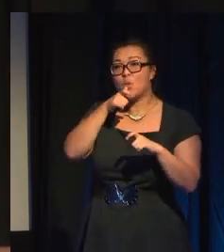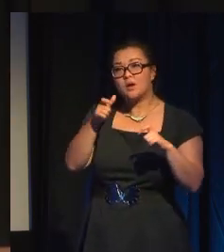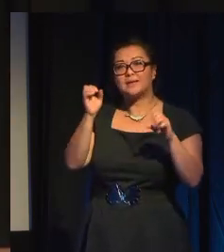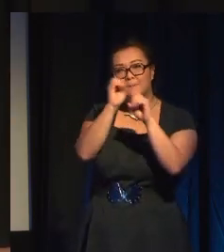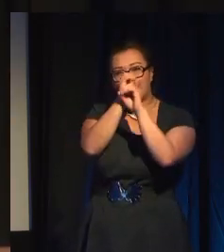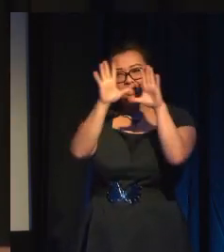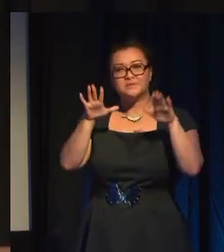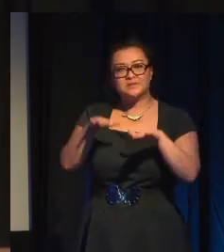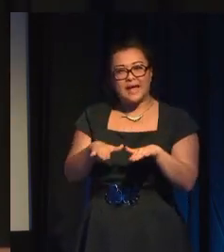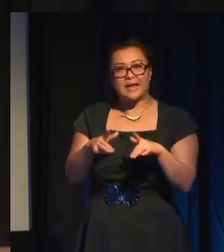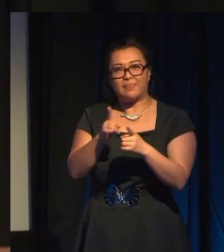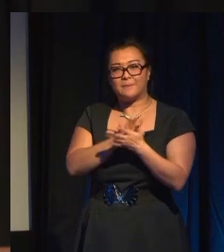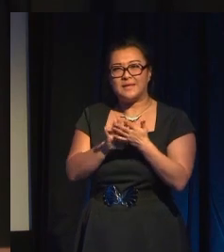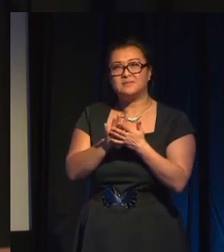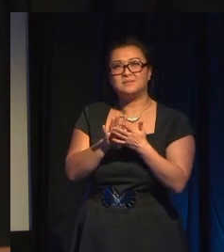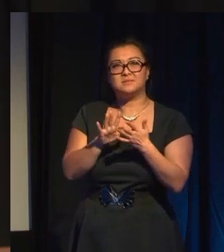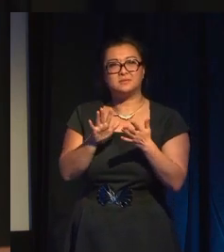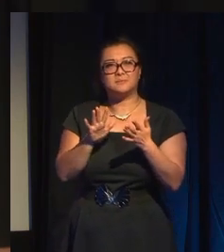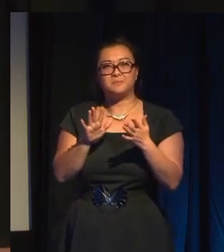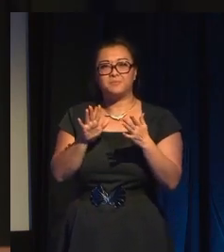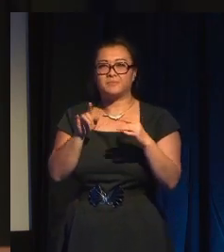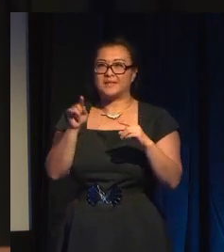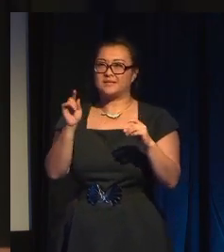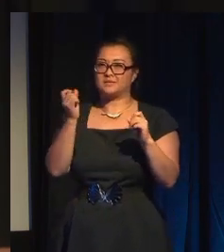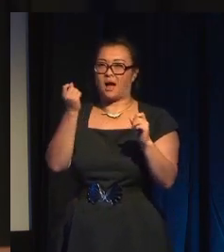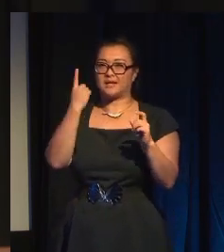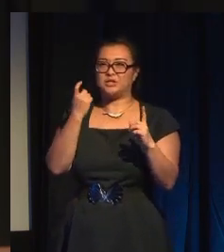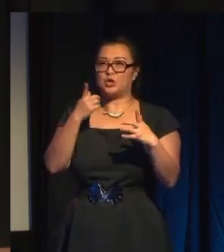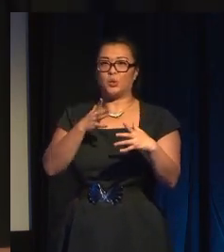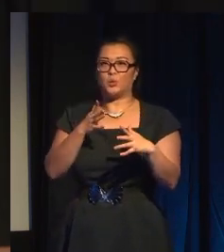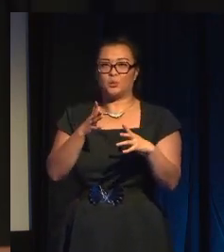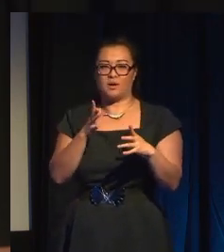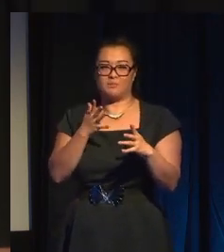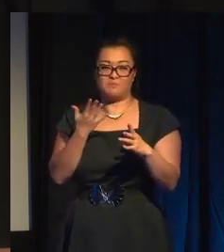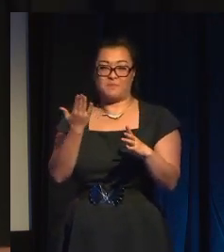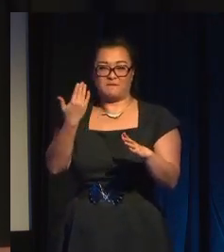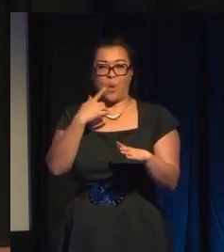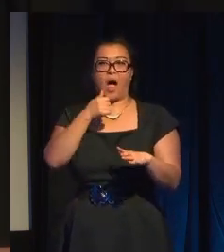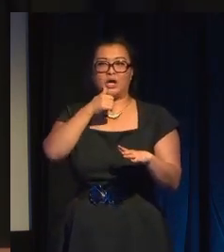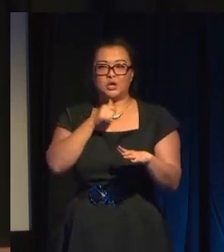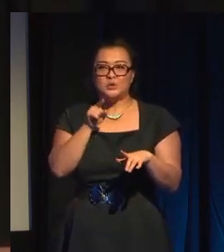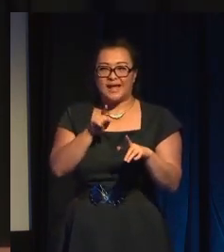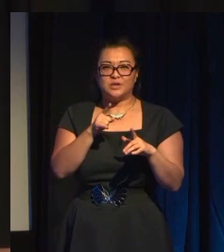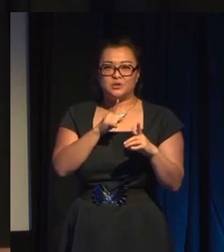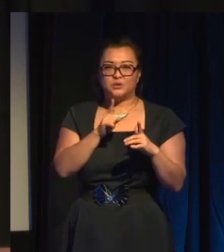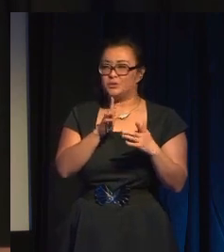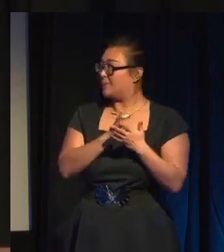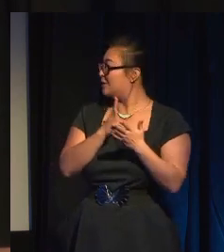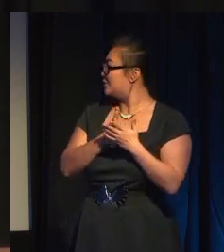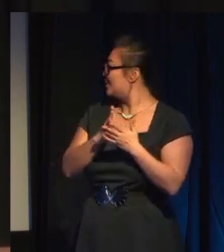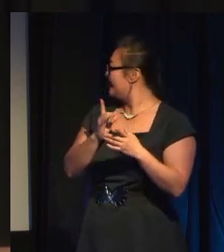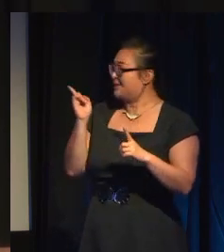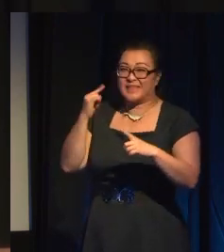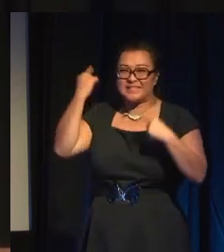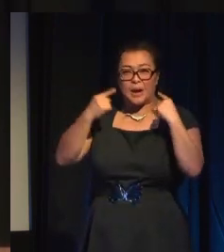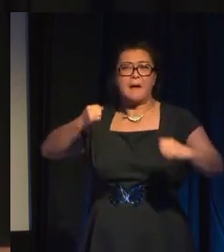this idea of, like, not being out of render graphics and add lots of expensive animations. My pussy Oh, shit, I didn't